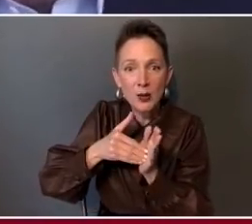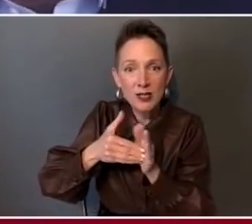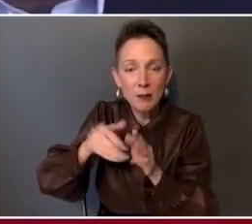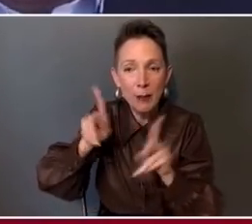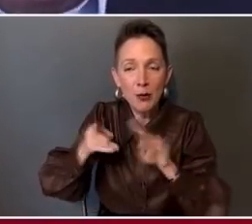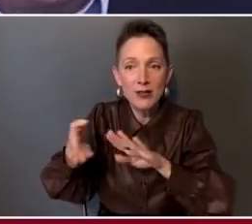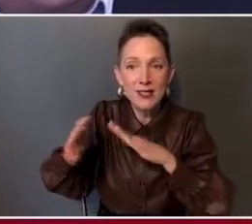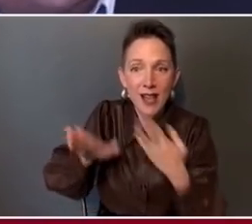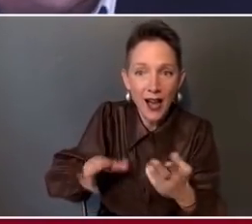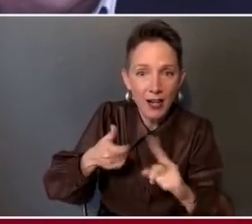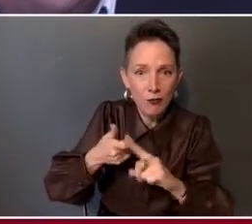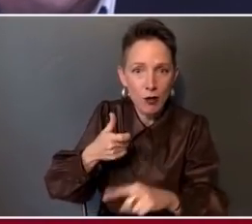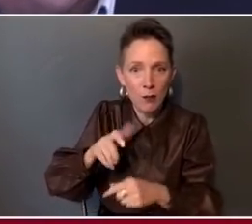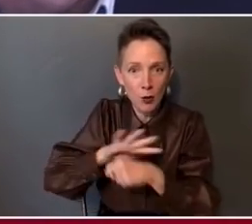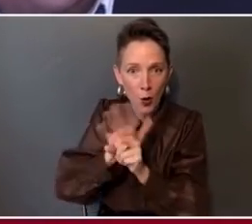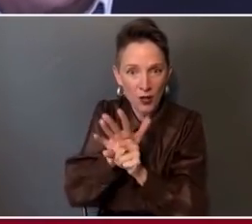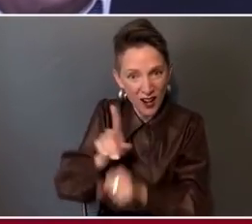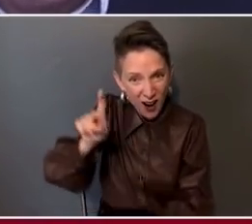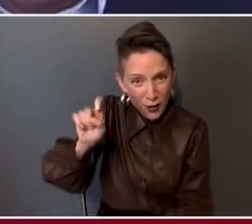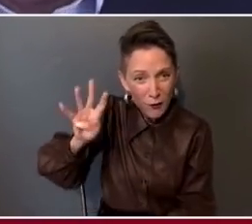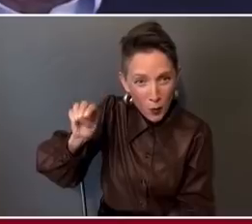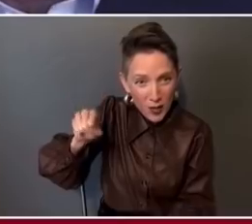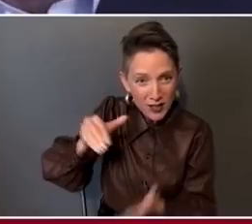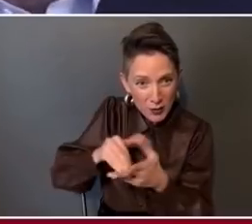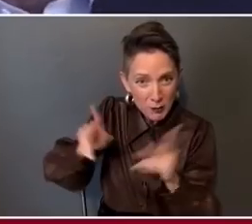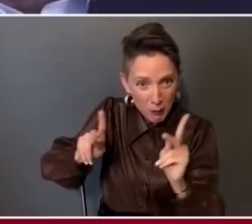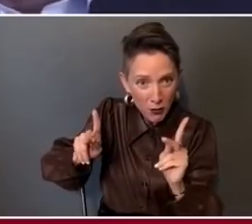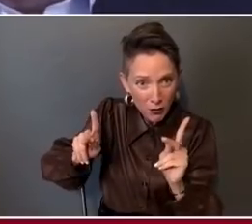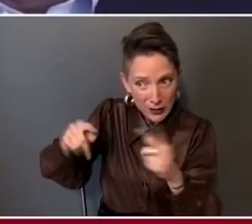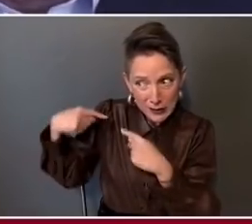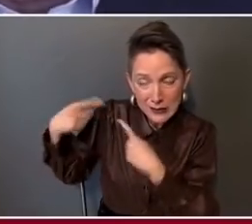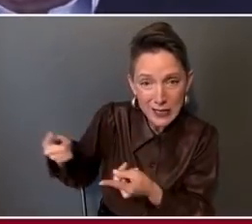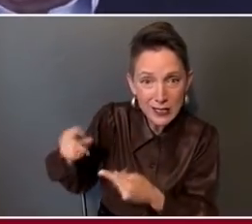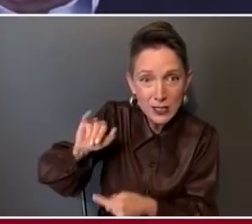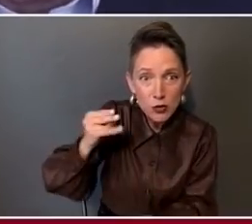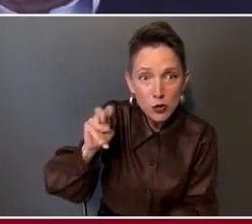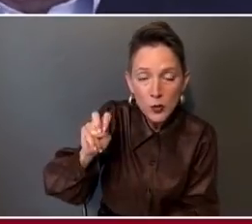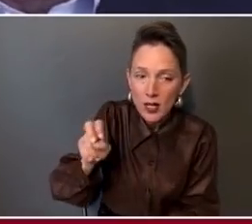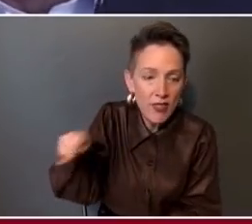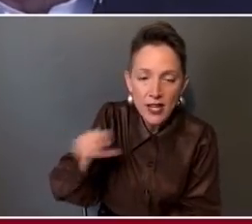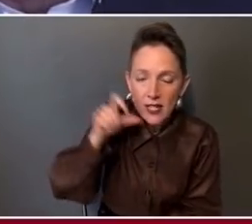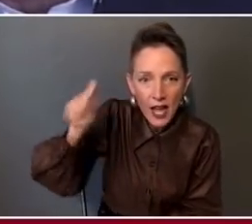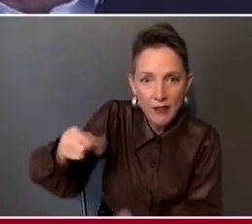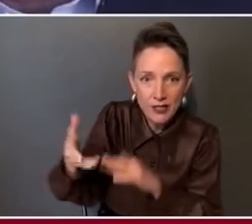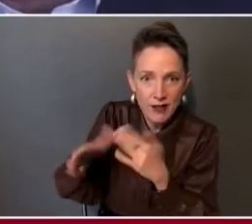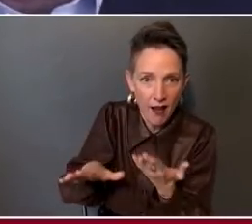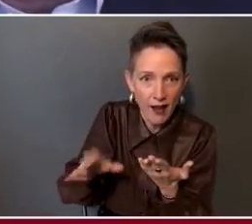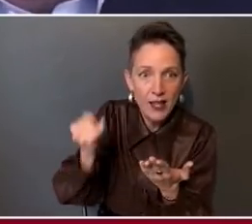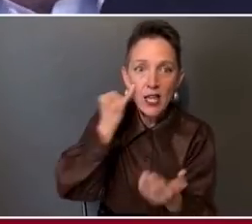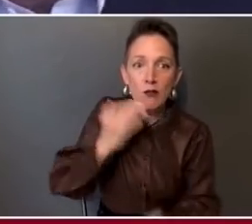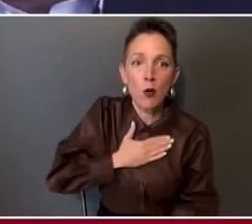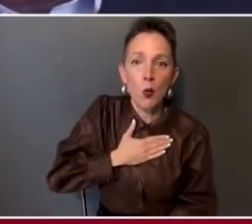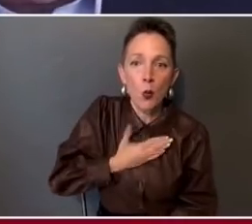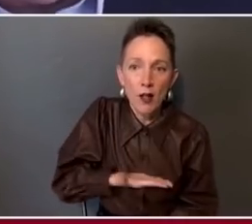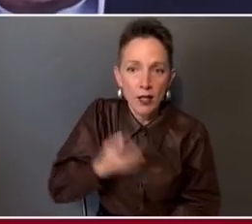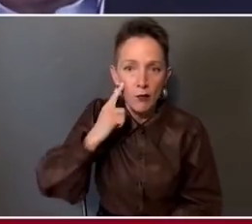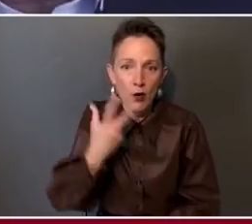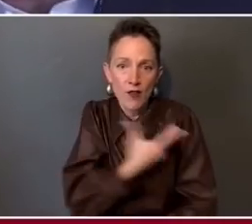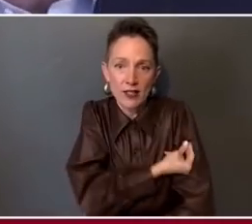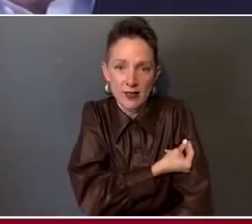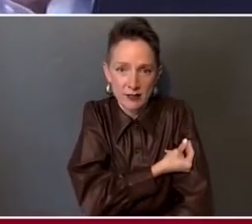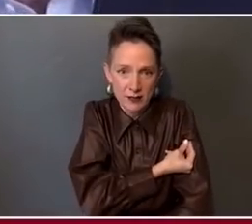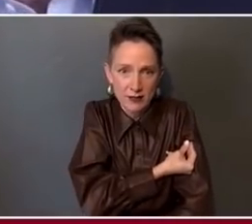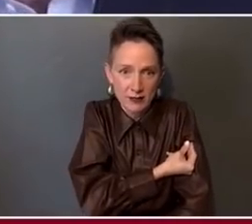140,000, and they would never die if they had been willing to be vaccinated. The vast, vast